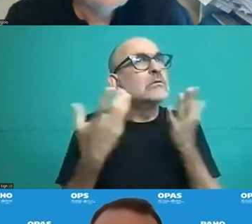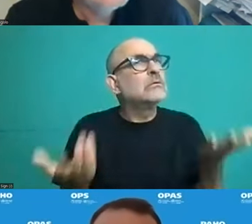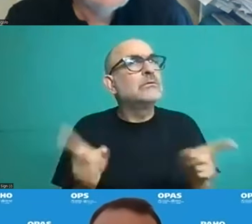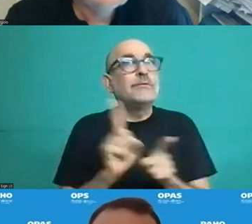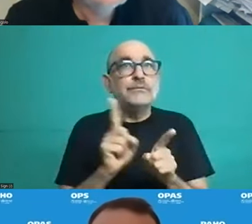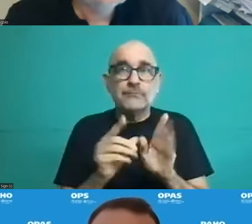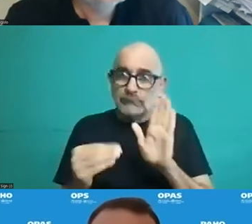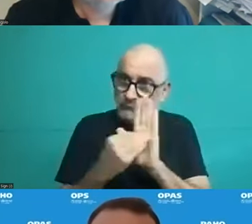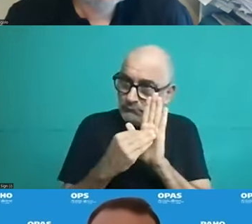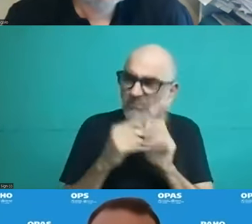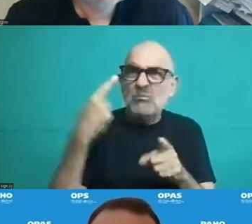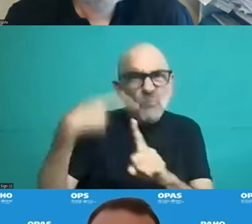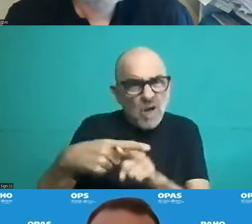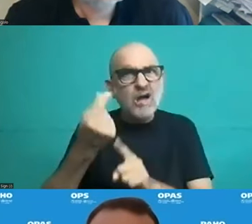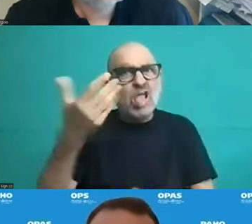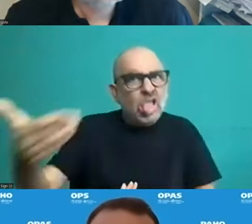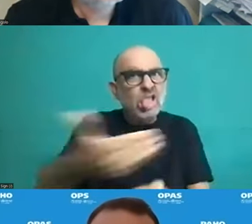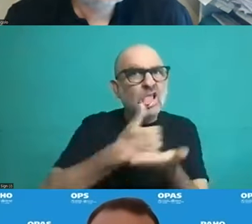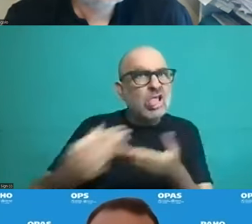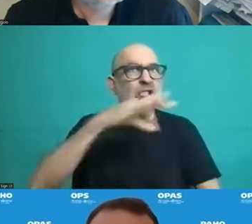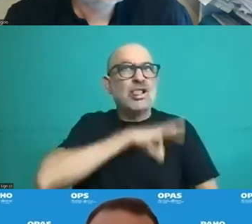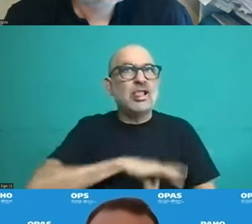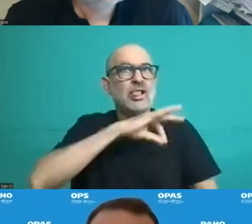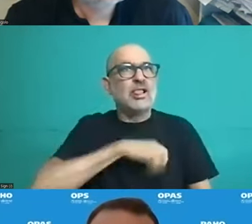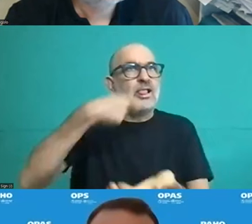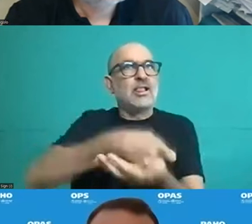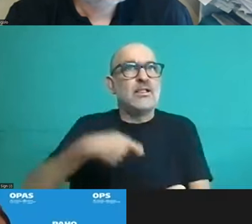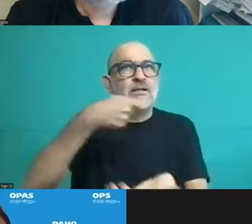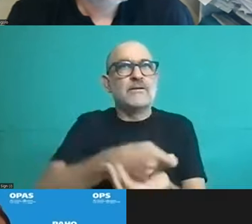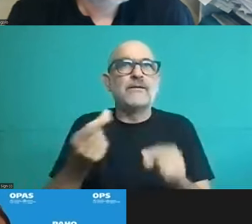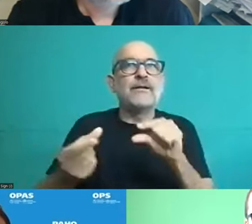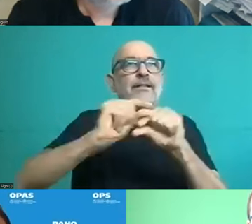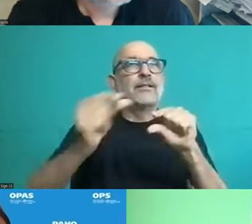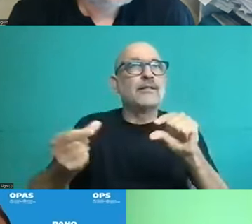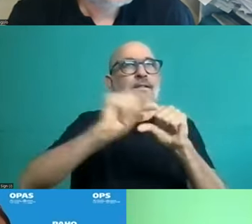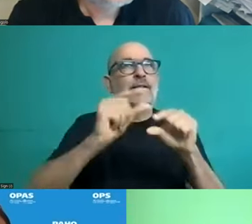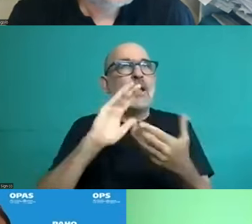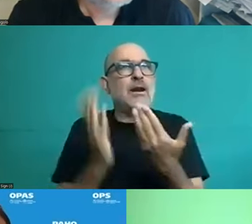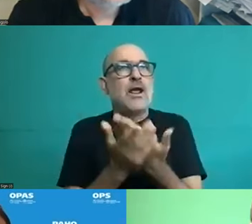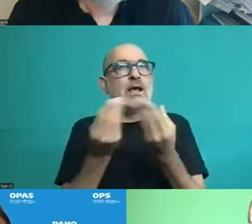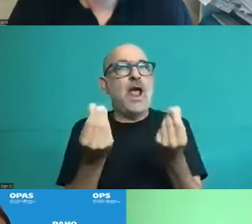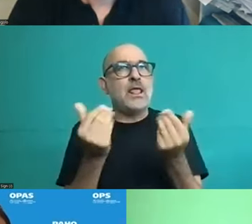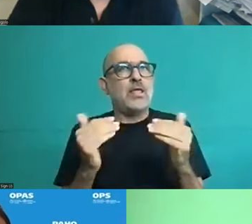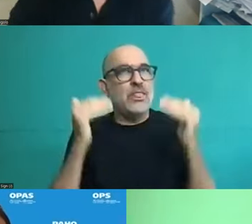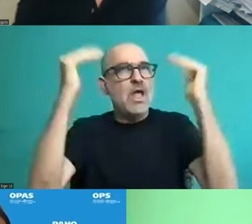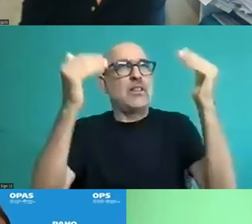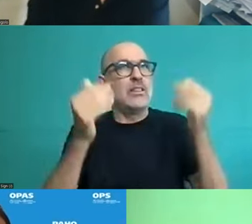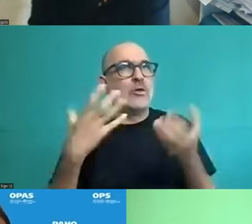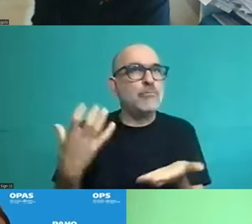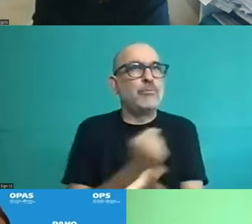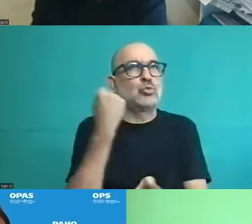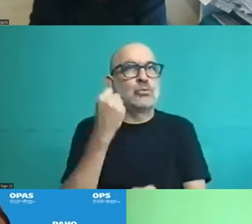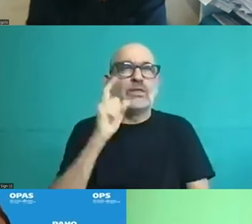the supply of services, health services that should actually be provided by the system. And so to have a